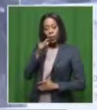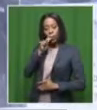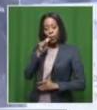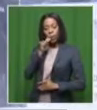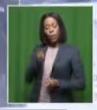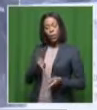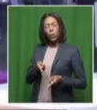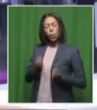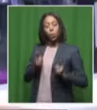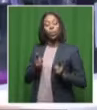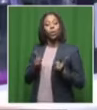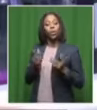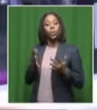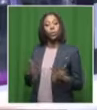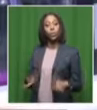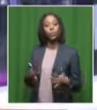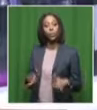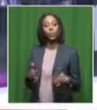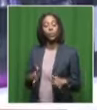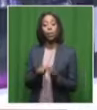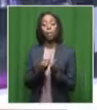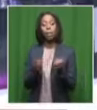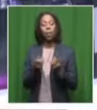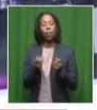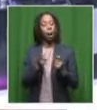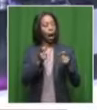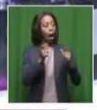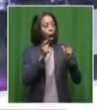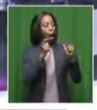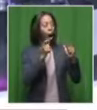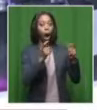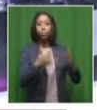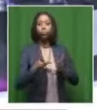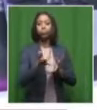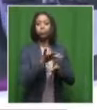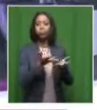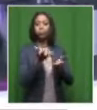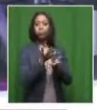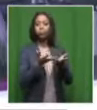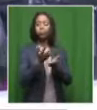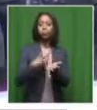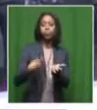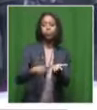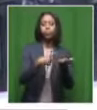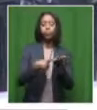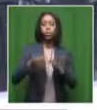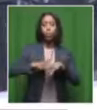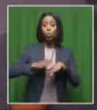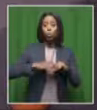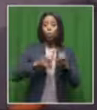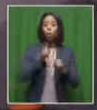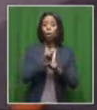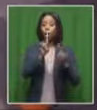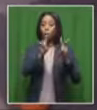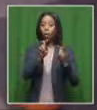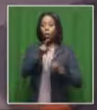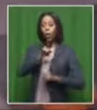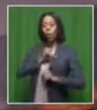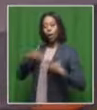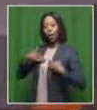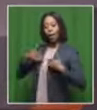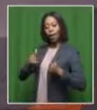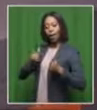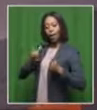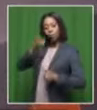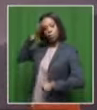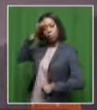known as a hookah pipe, has gained huge traction on social media and this of course comes after health experts sounded